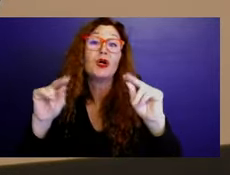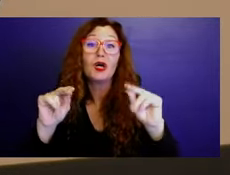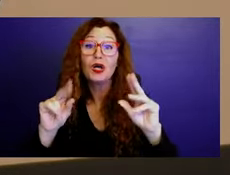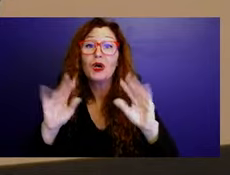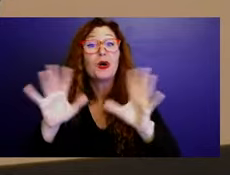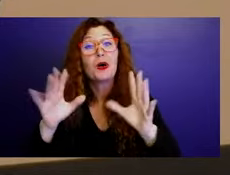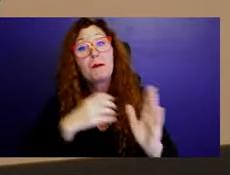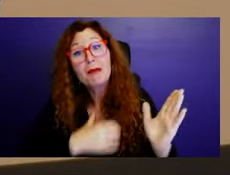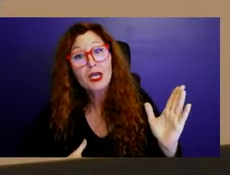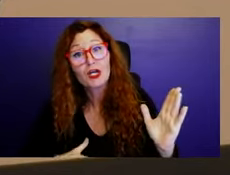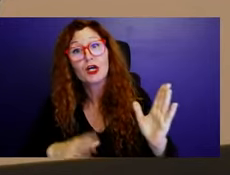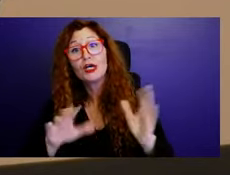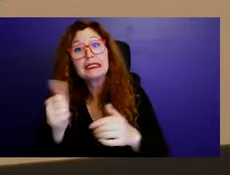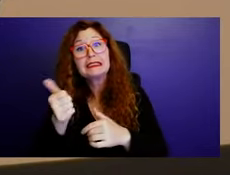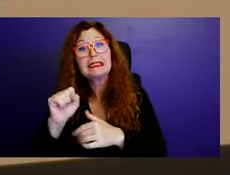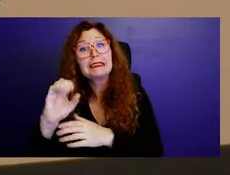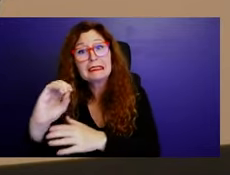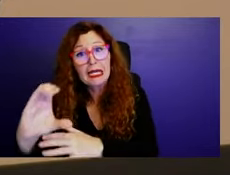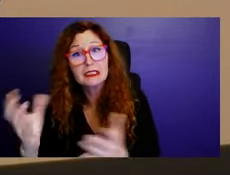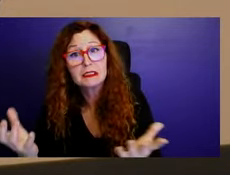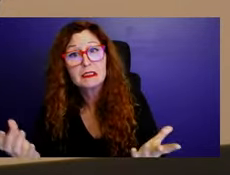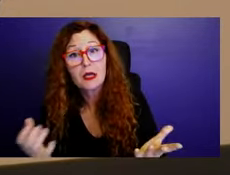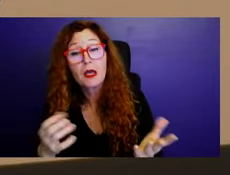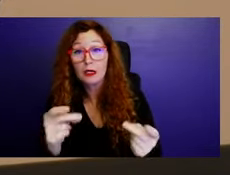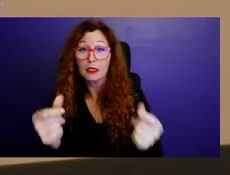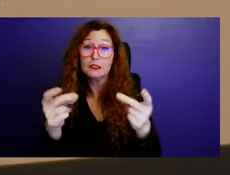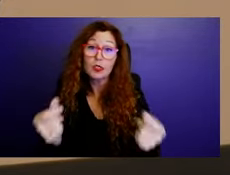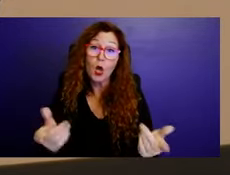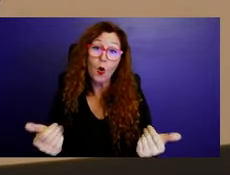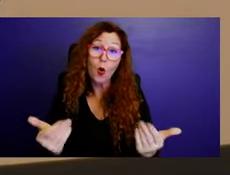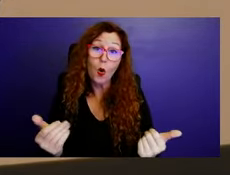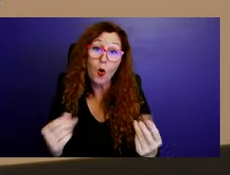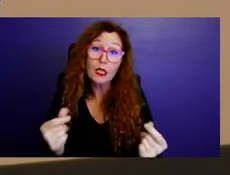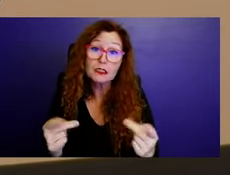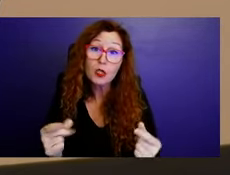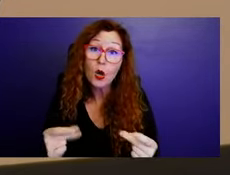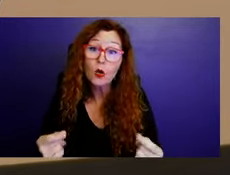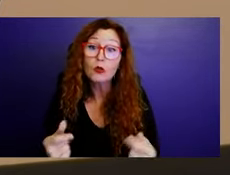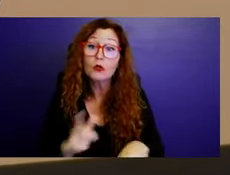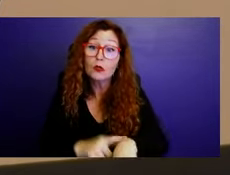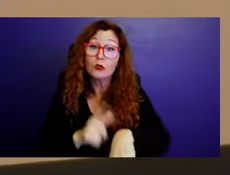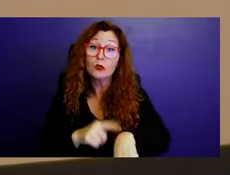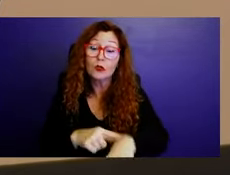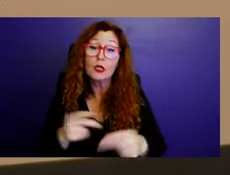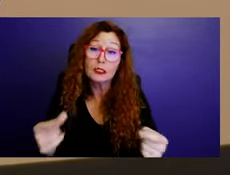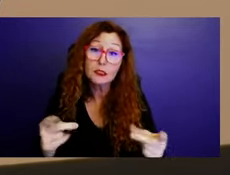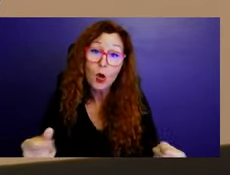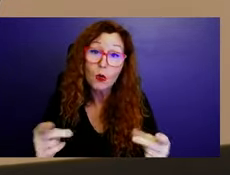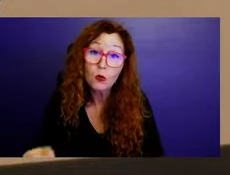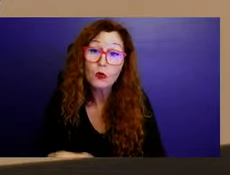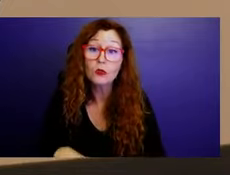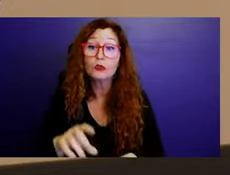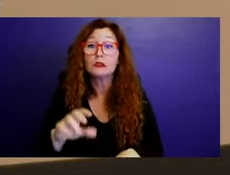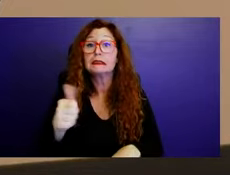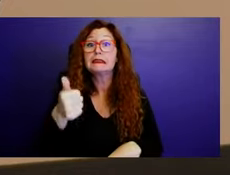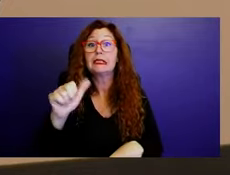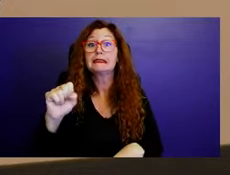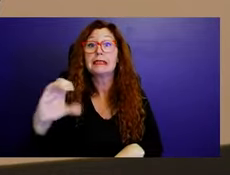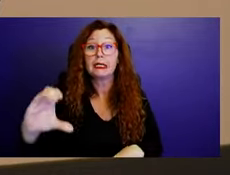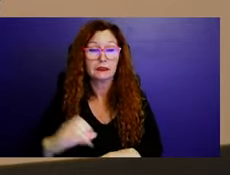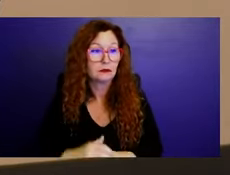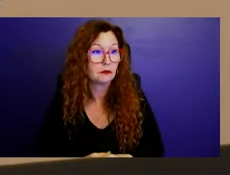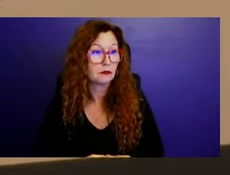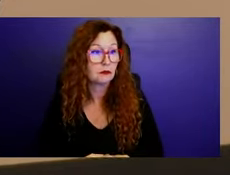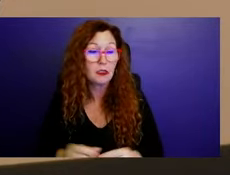only have 10 seconds. Quickly, quickly do it. seconds. And the next person, if you'd like to move to the podium. seconds. Quickly do it, sir.